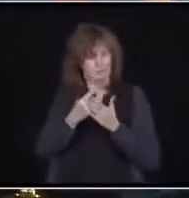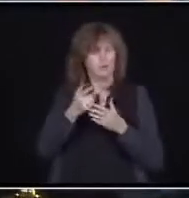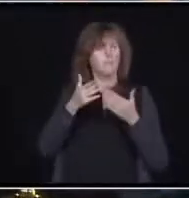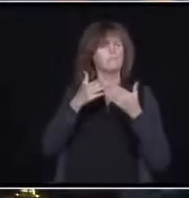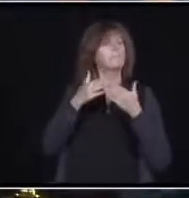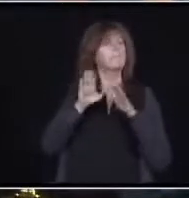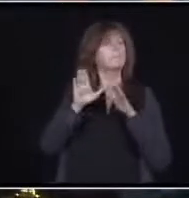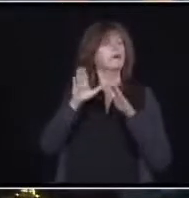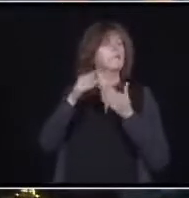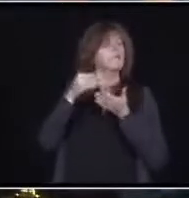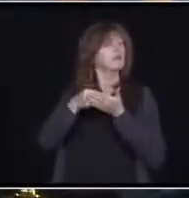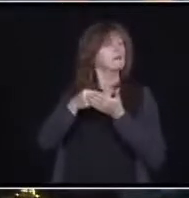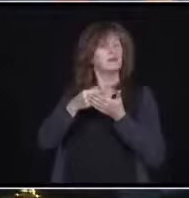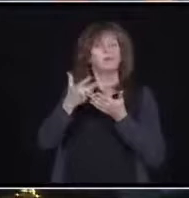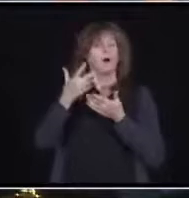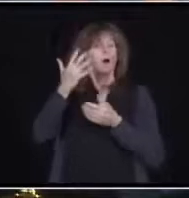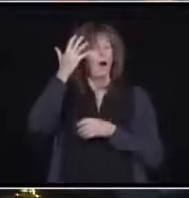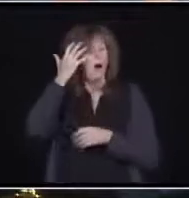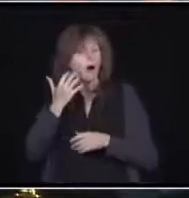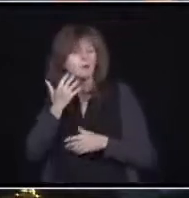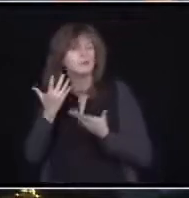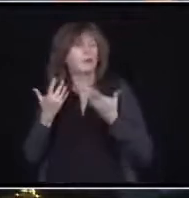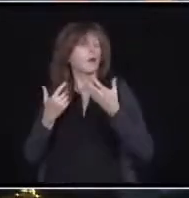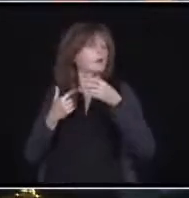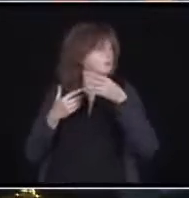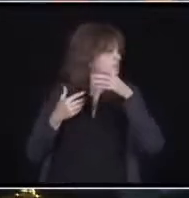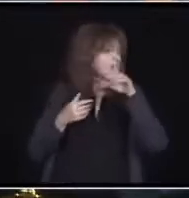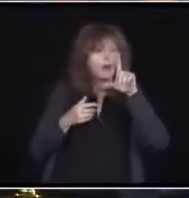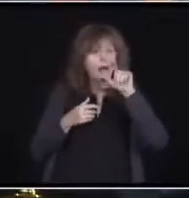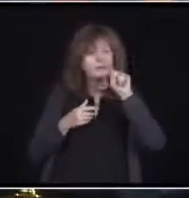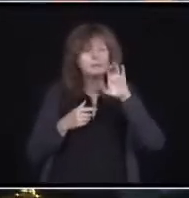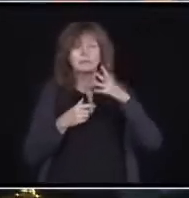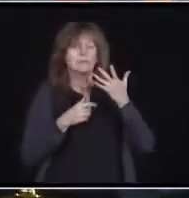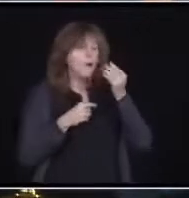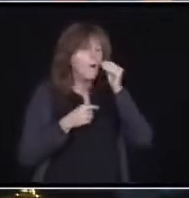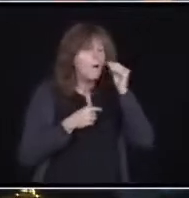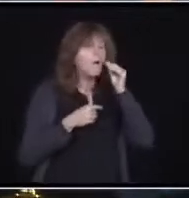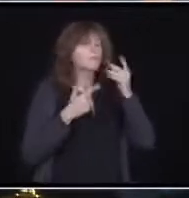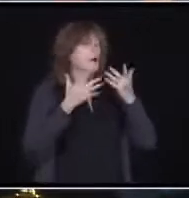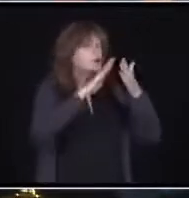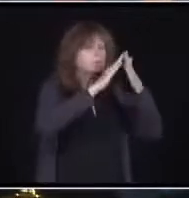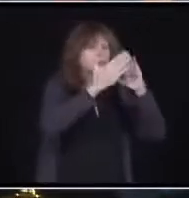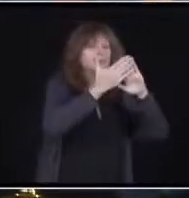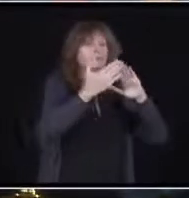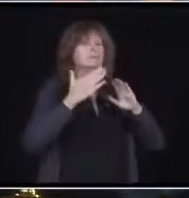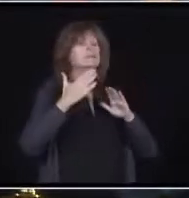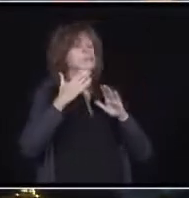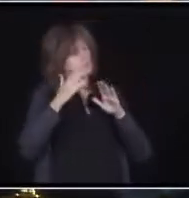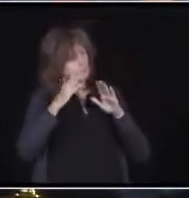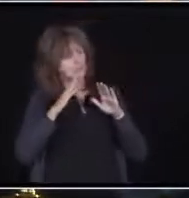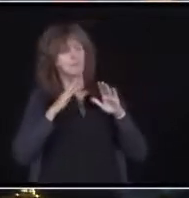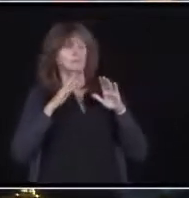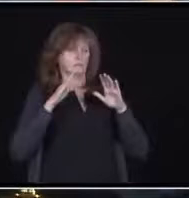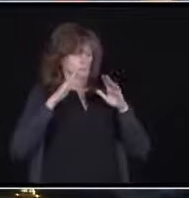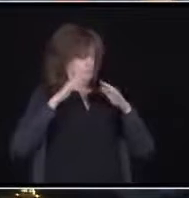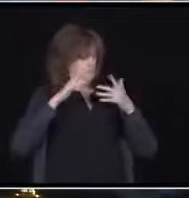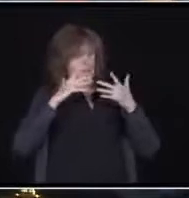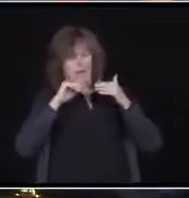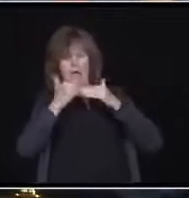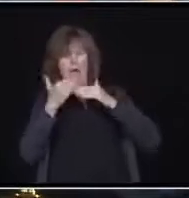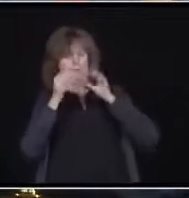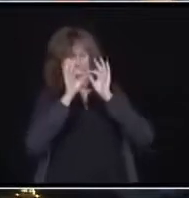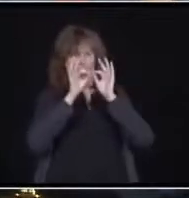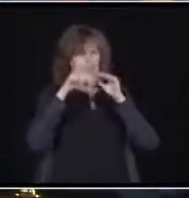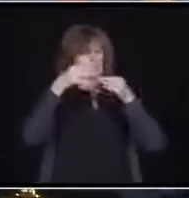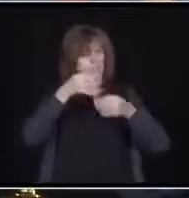hospitals, long-term care homes, and home and community care. And as for the amounts, how we determined that, what we were trying to achieve was